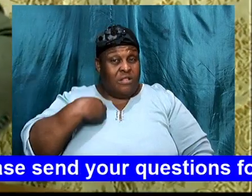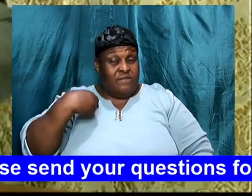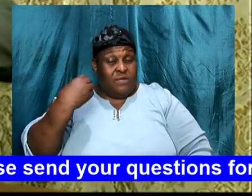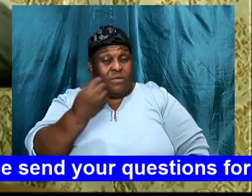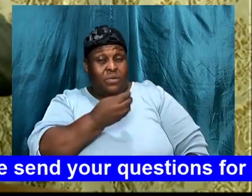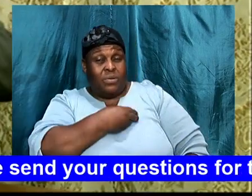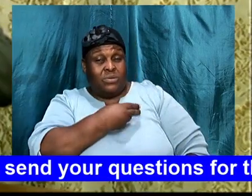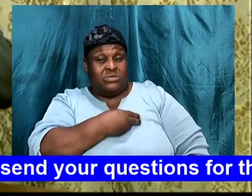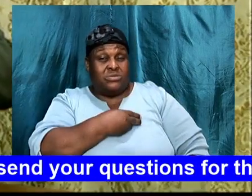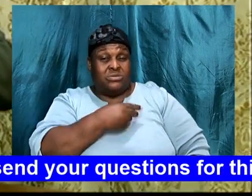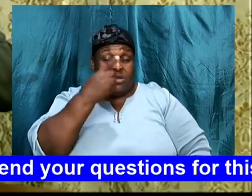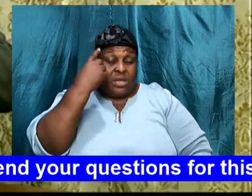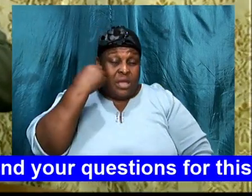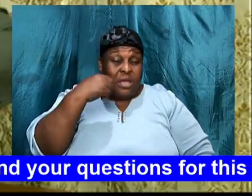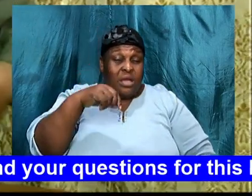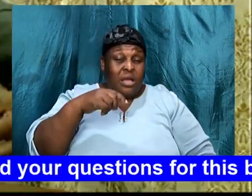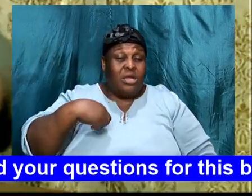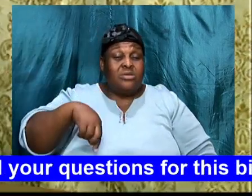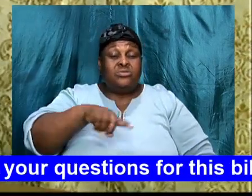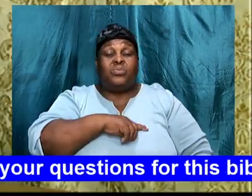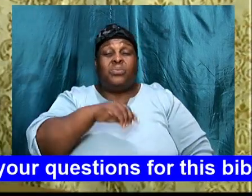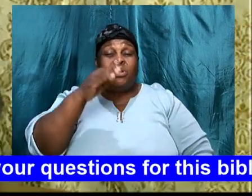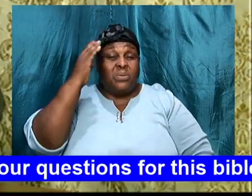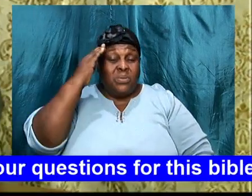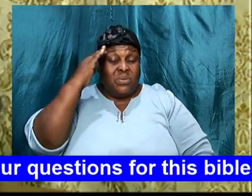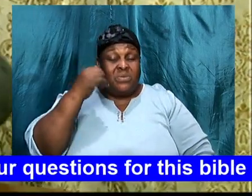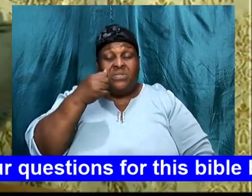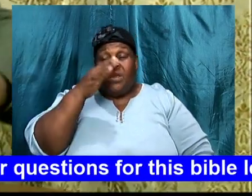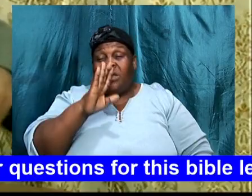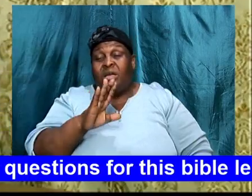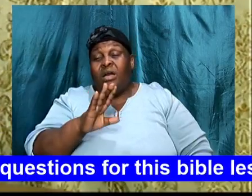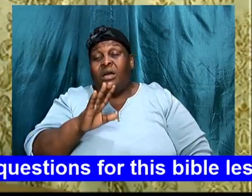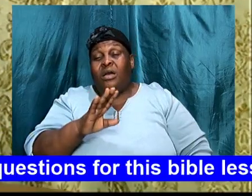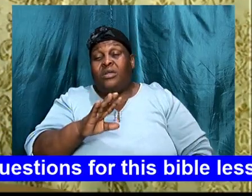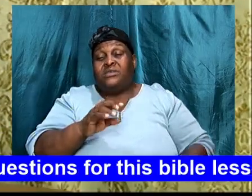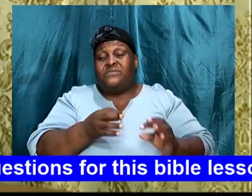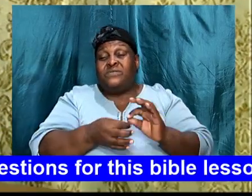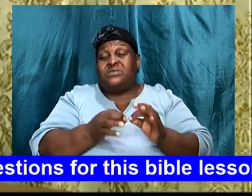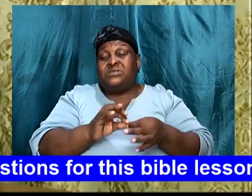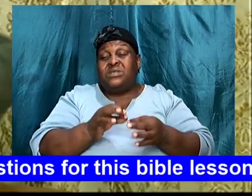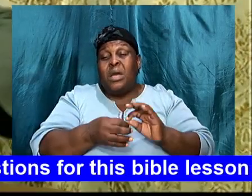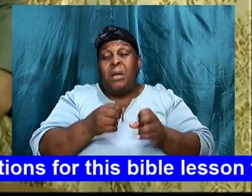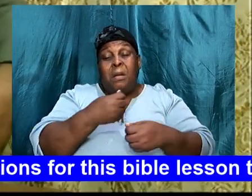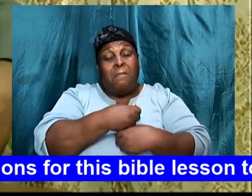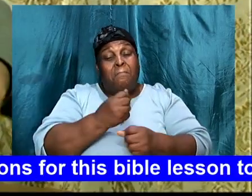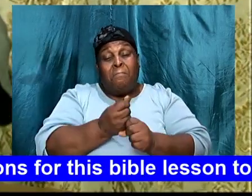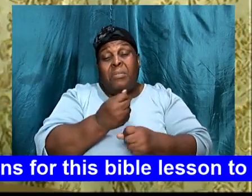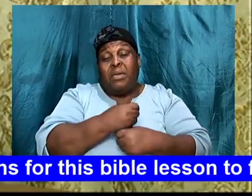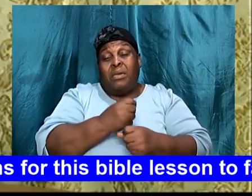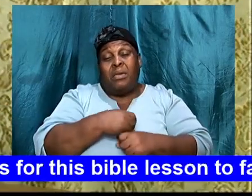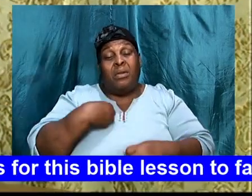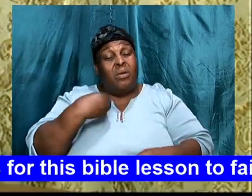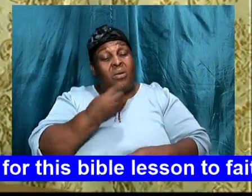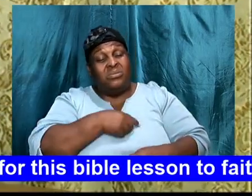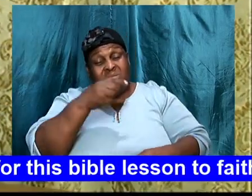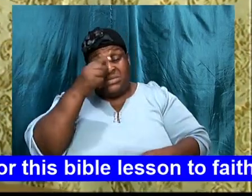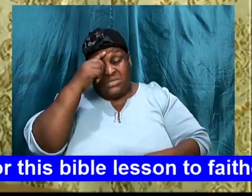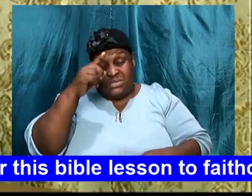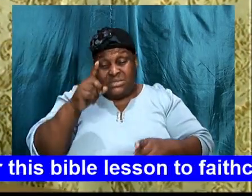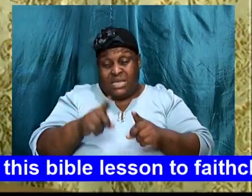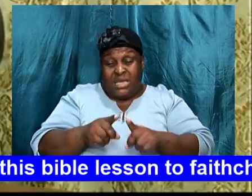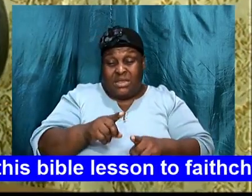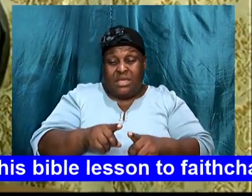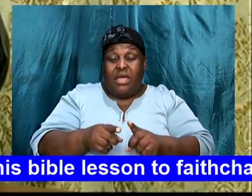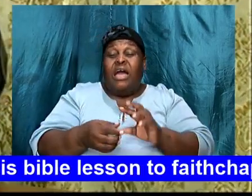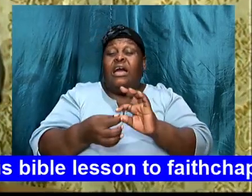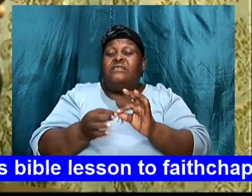because we know, that God now, is able to work out the thing, he allows us to make the decision, but he's able to now, work out the thing, so that